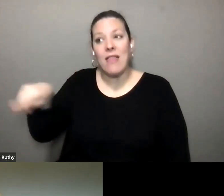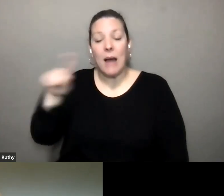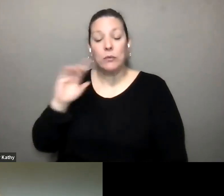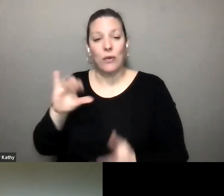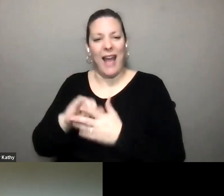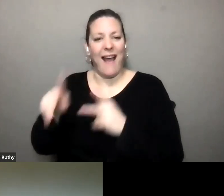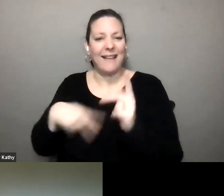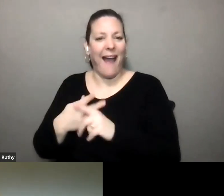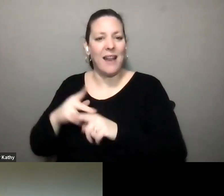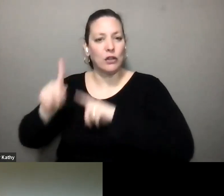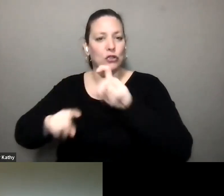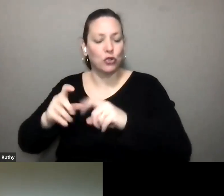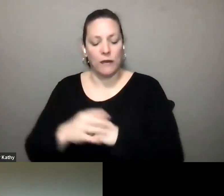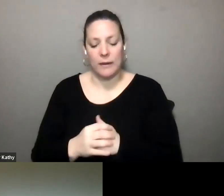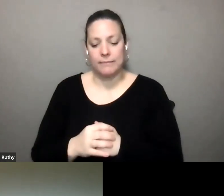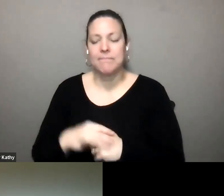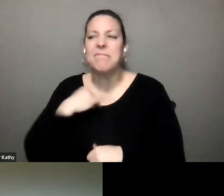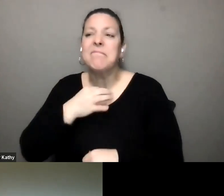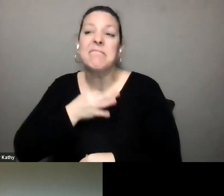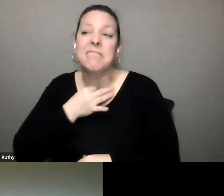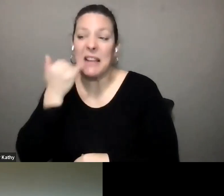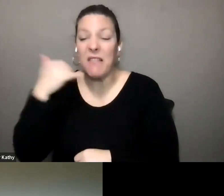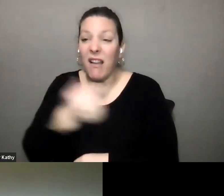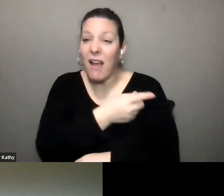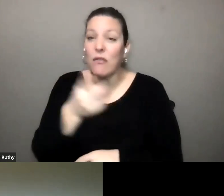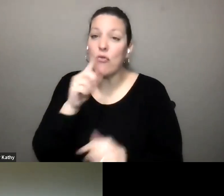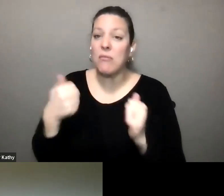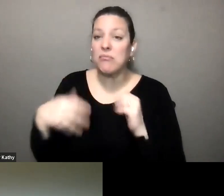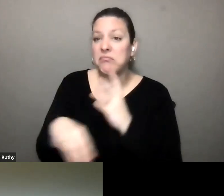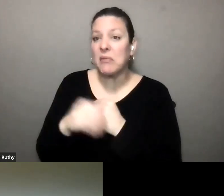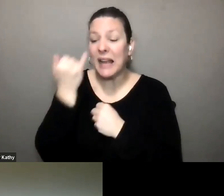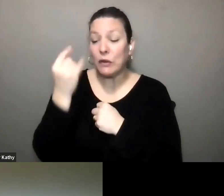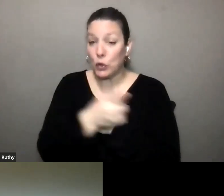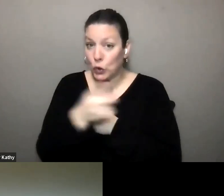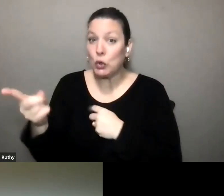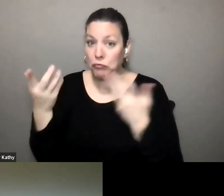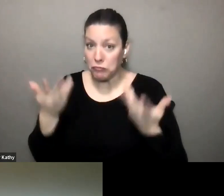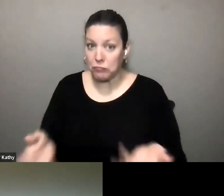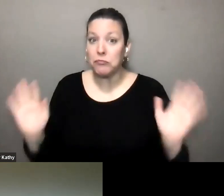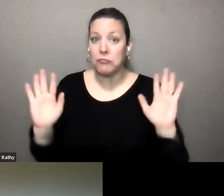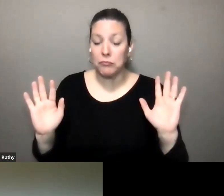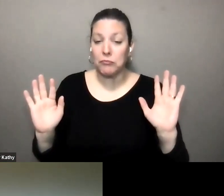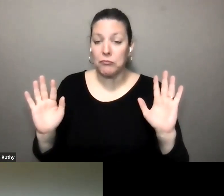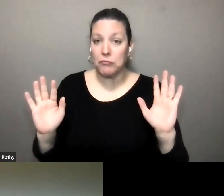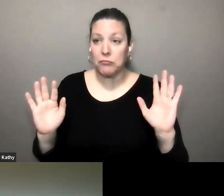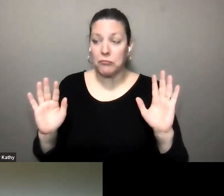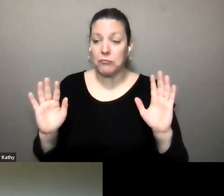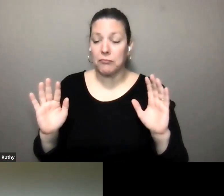so i was just wondering if anybody else could speak to whether or not they have um